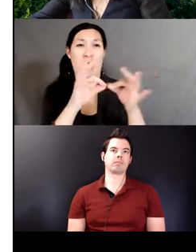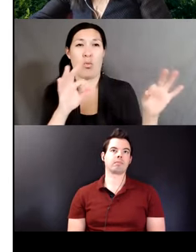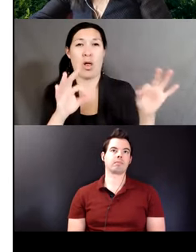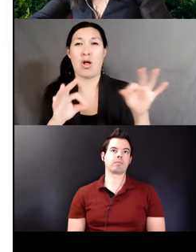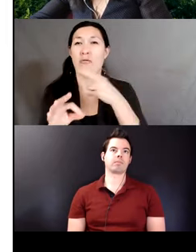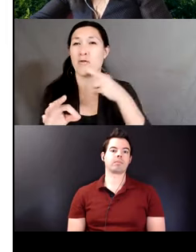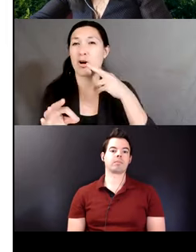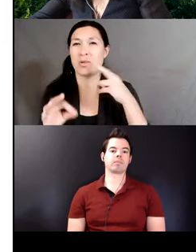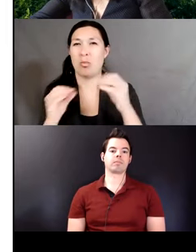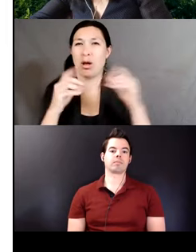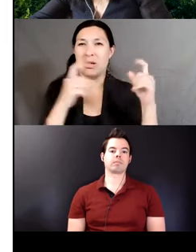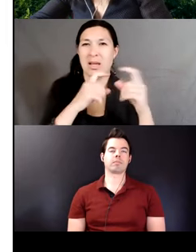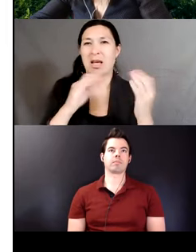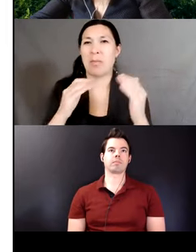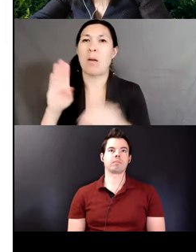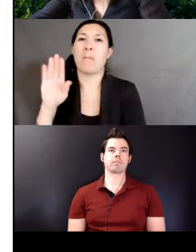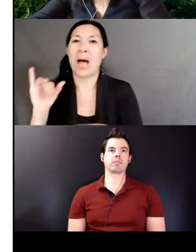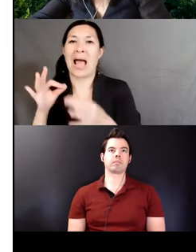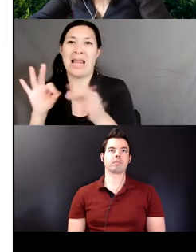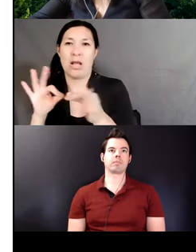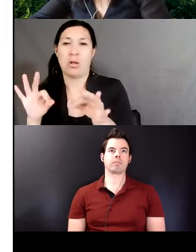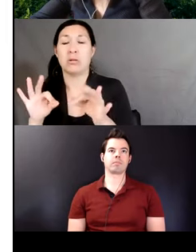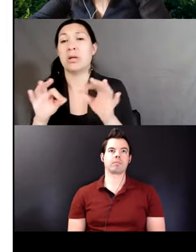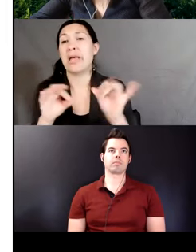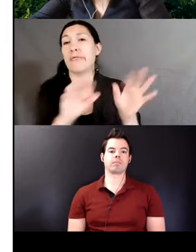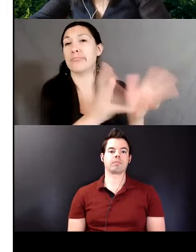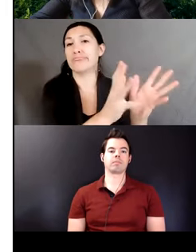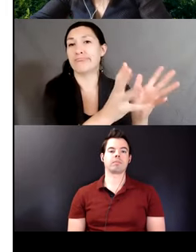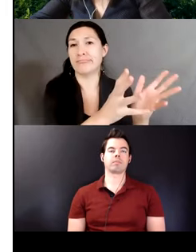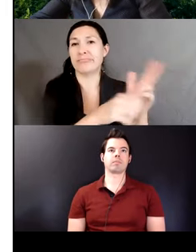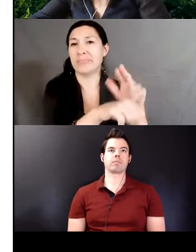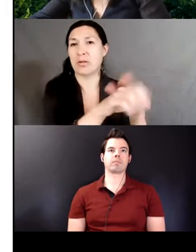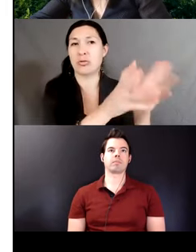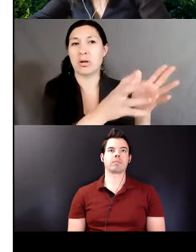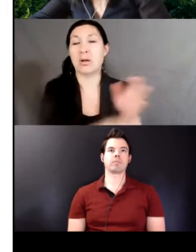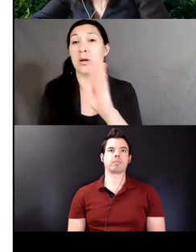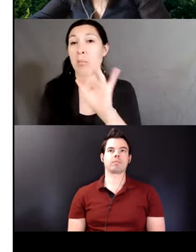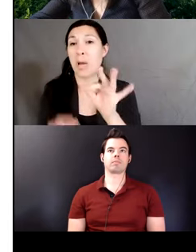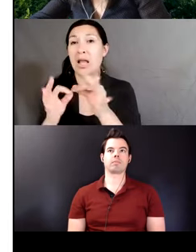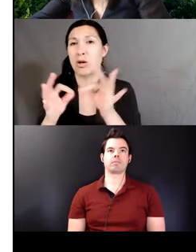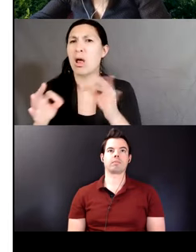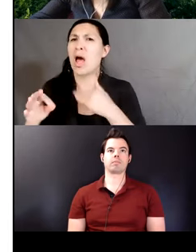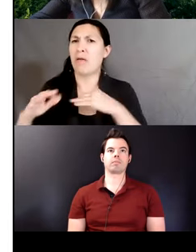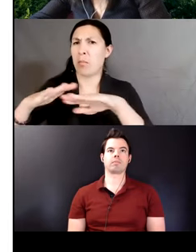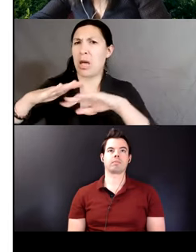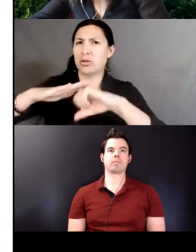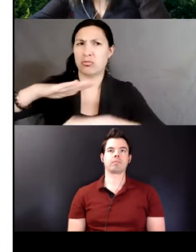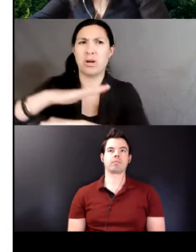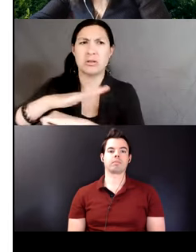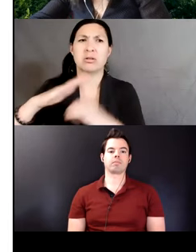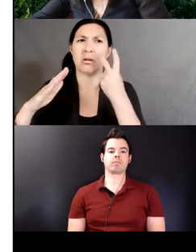than the verbs of bilingual speakers in natural conversations, bilinguals normally have the basic structure as in 11,